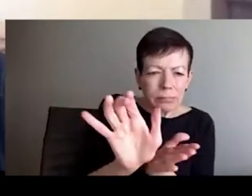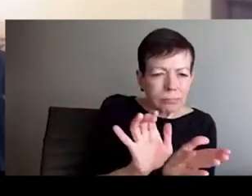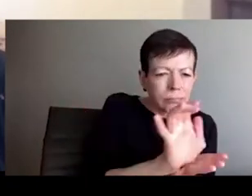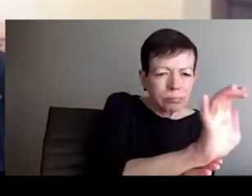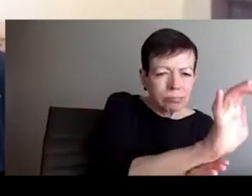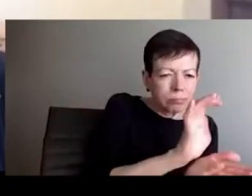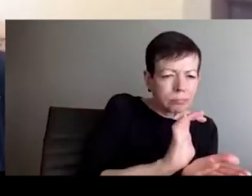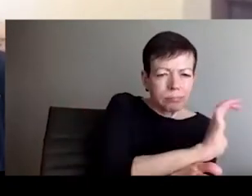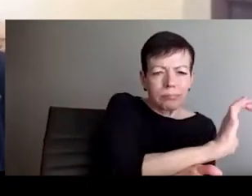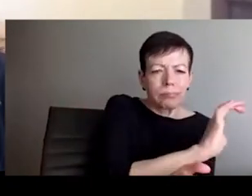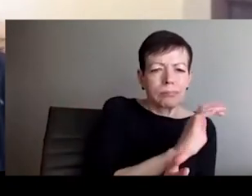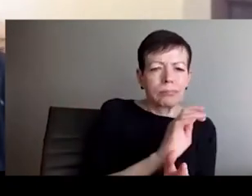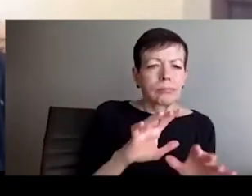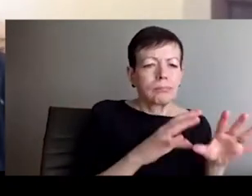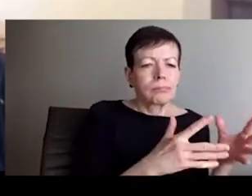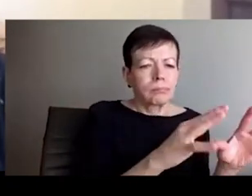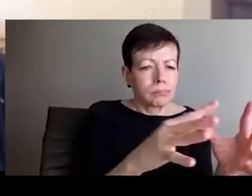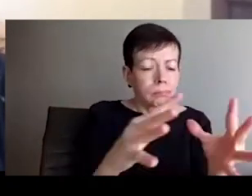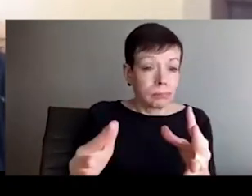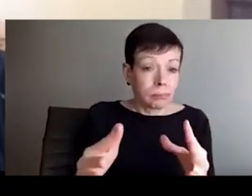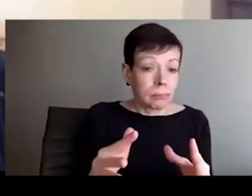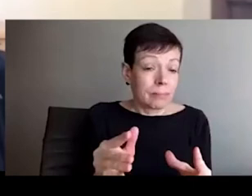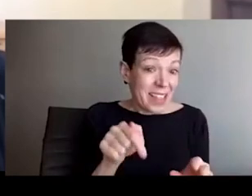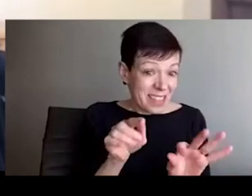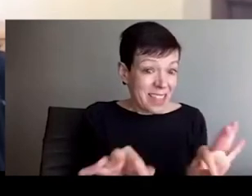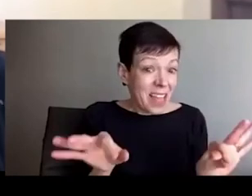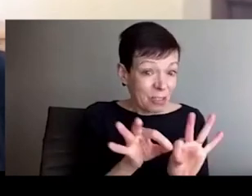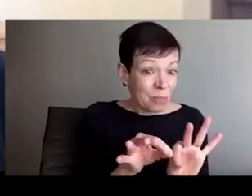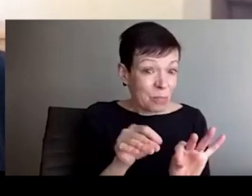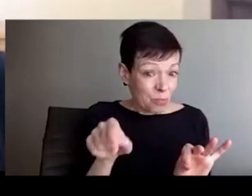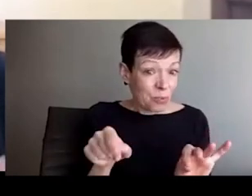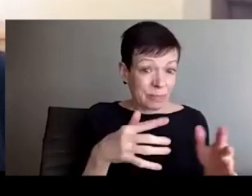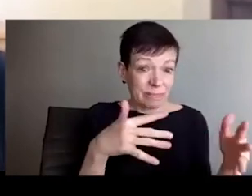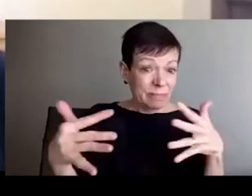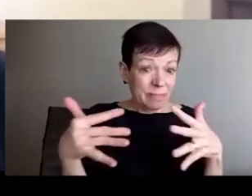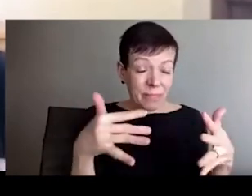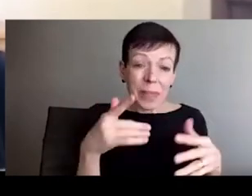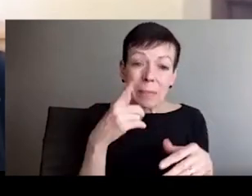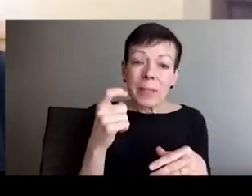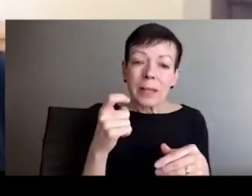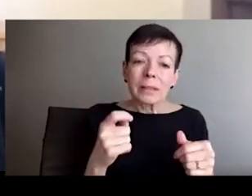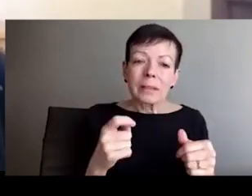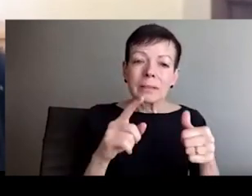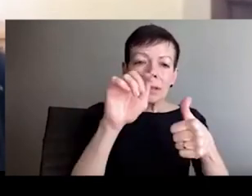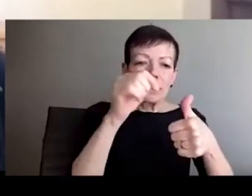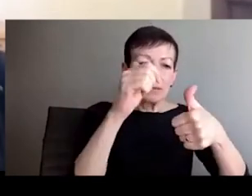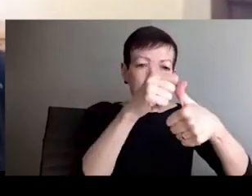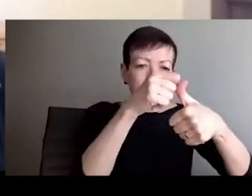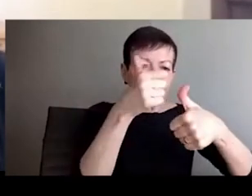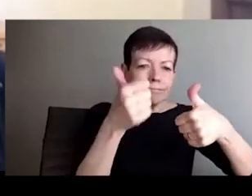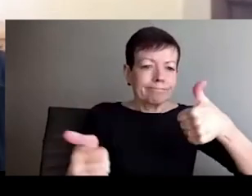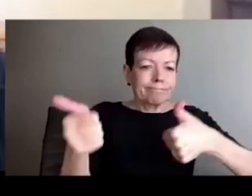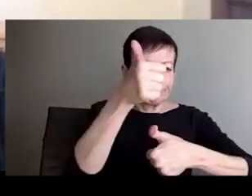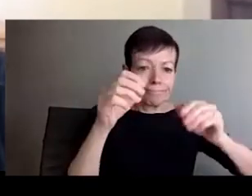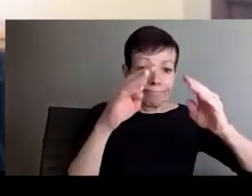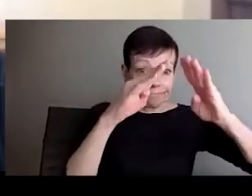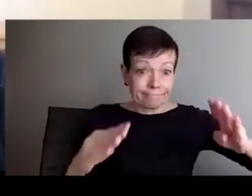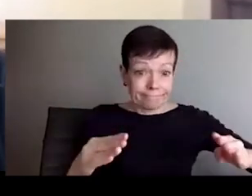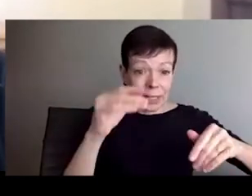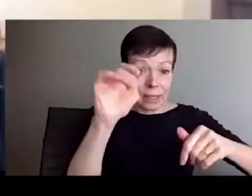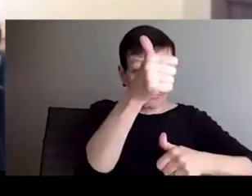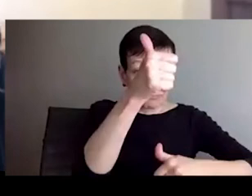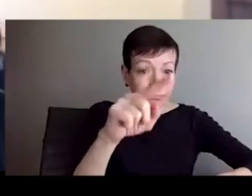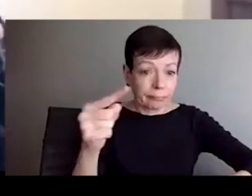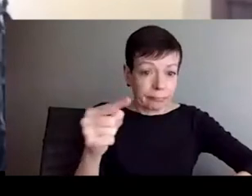type of white European belonging, right? And so for me, it's really key to talk about race and belonging together, because this is not,